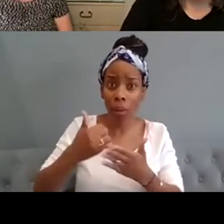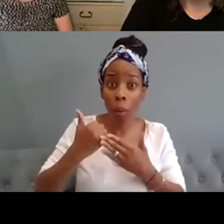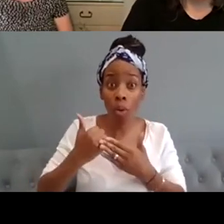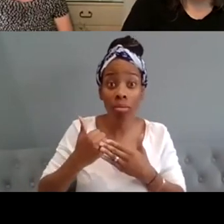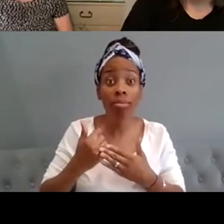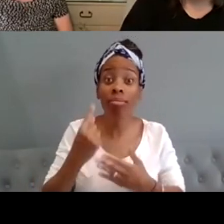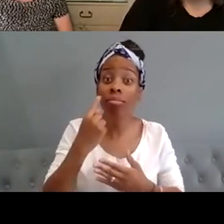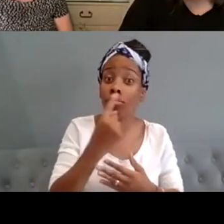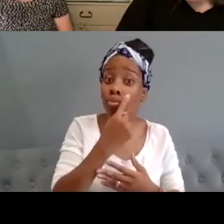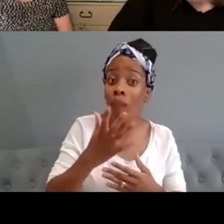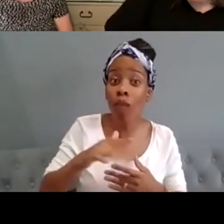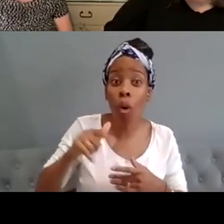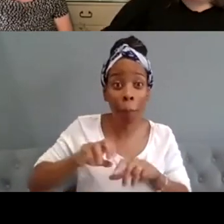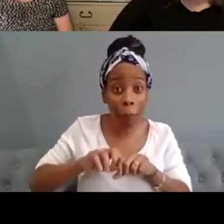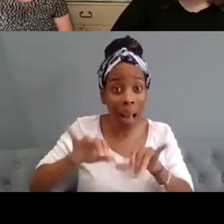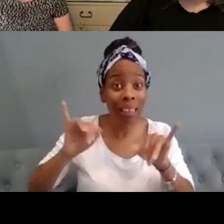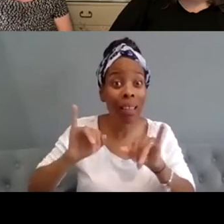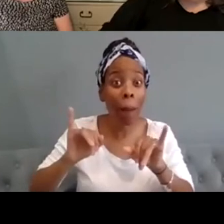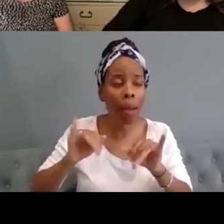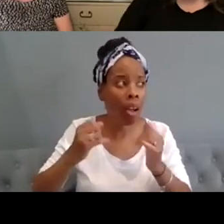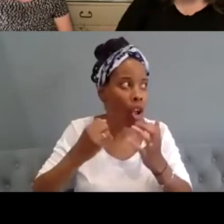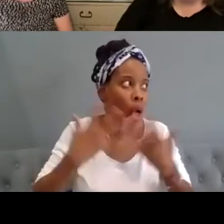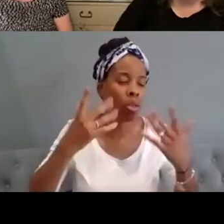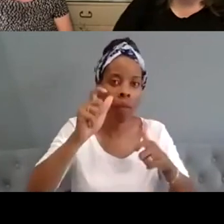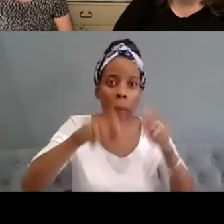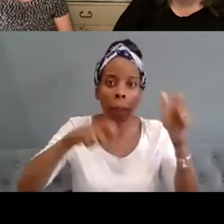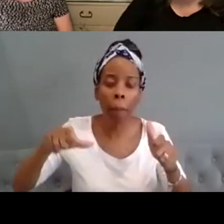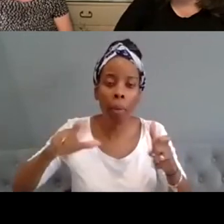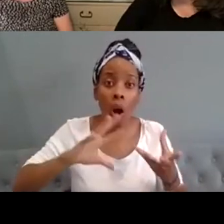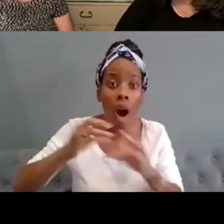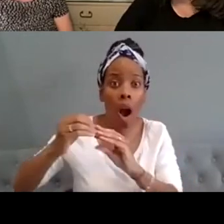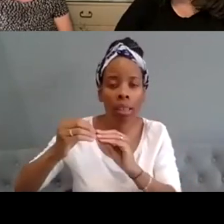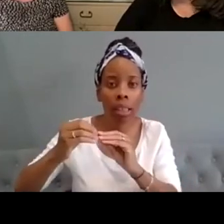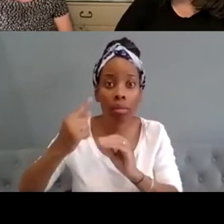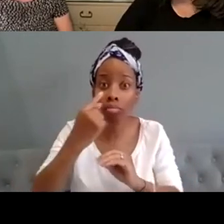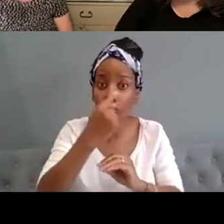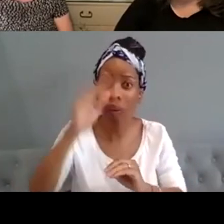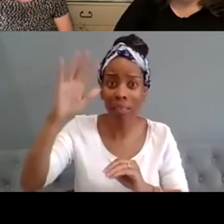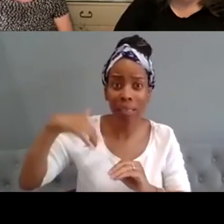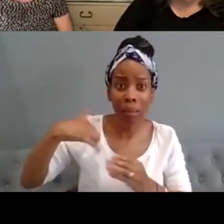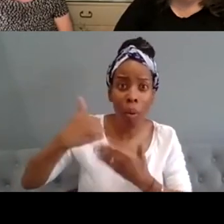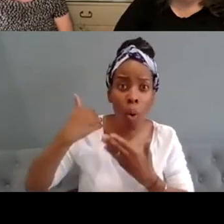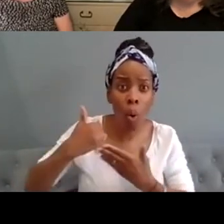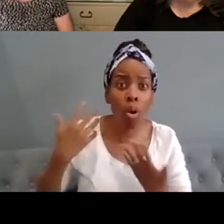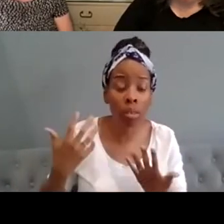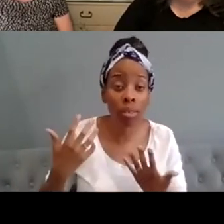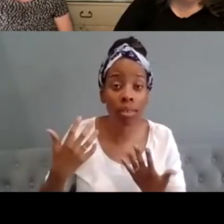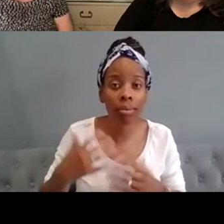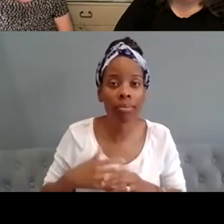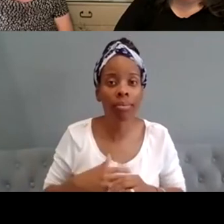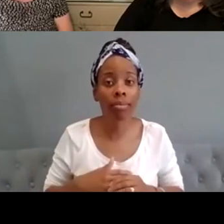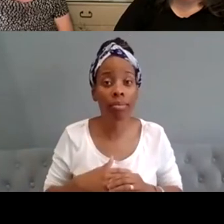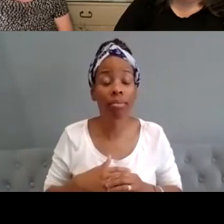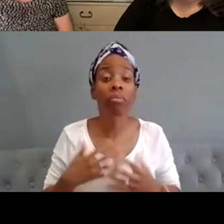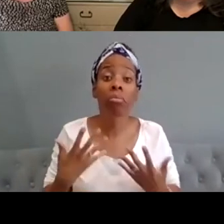you know um and i think it's it really has been a moment where we can